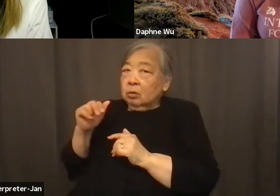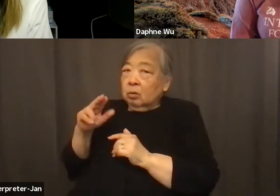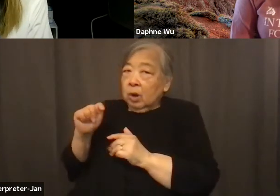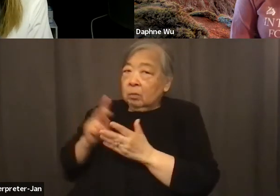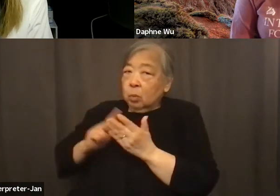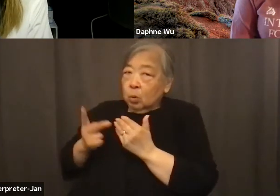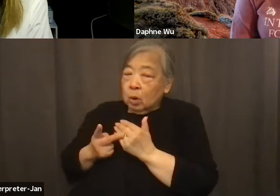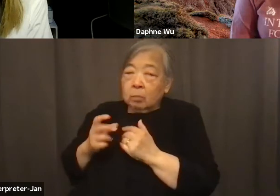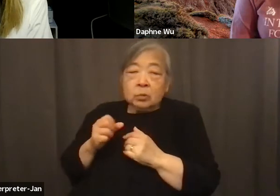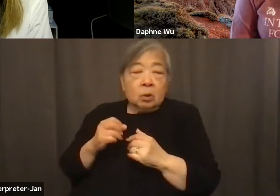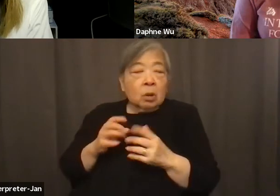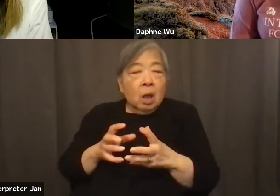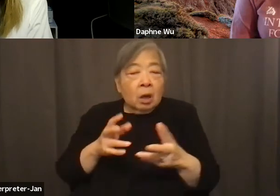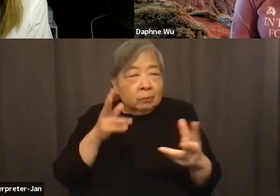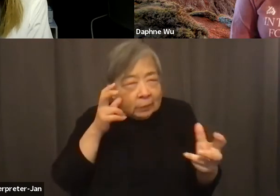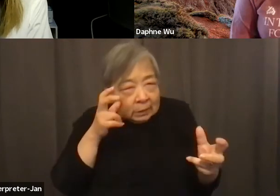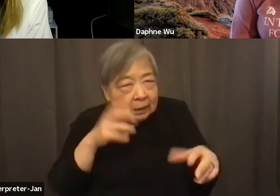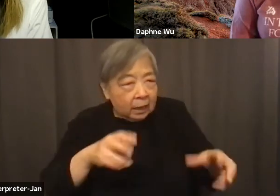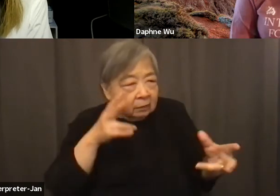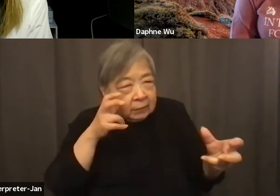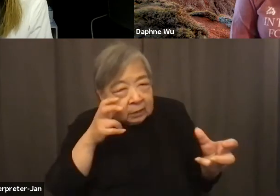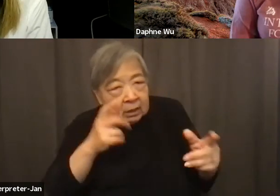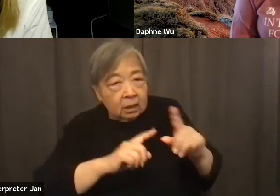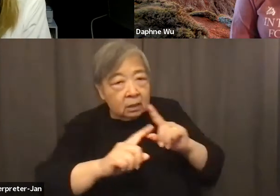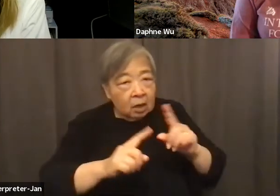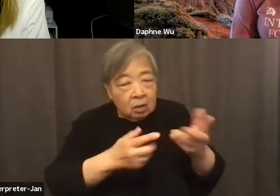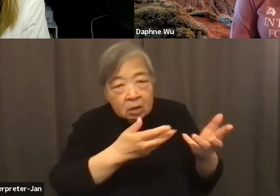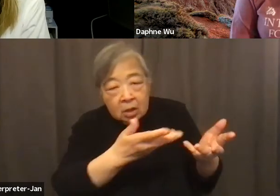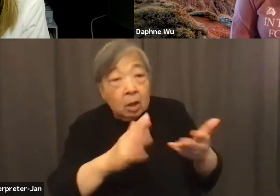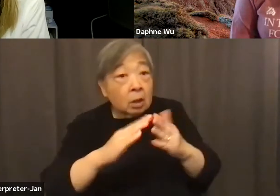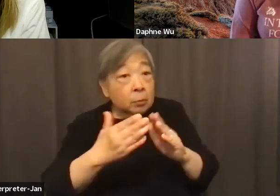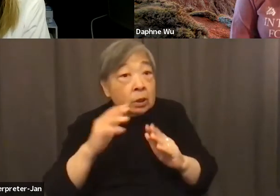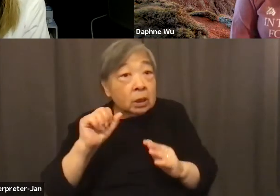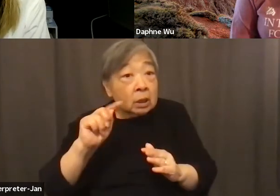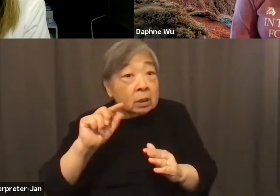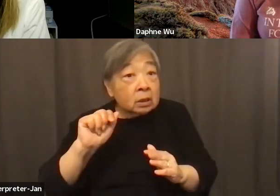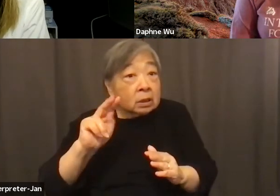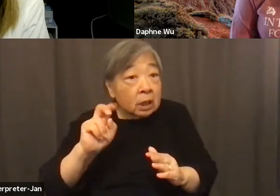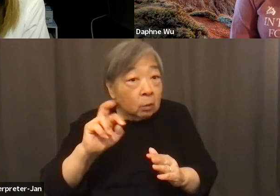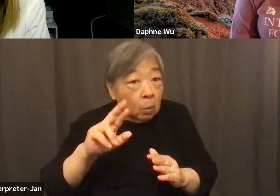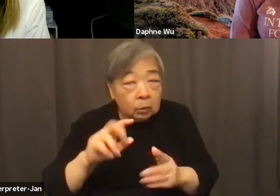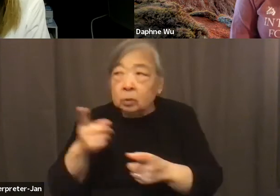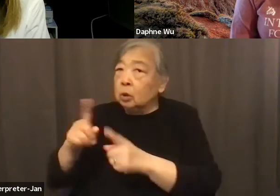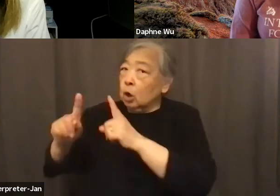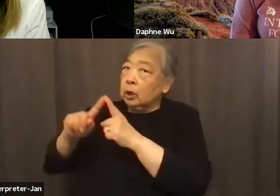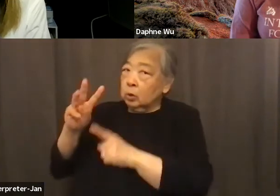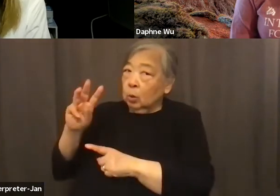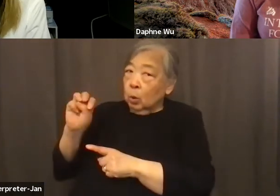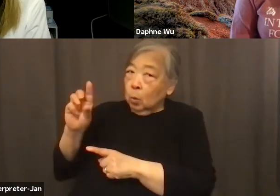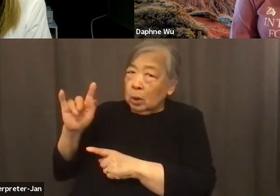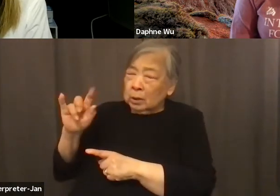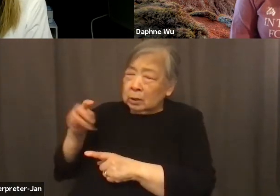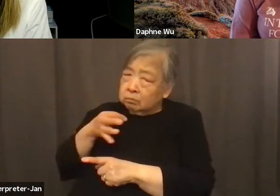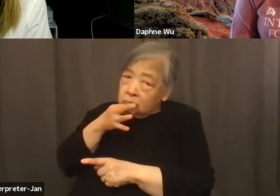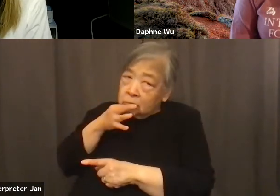active listening, a lot of dialogue, and engaging with community stakeholders, too, like talking with, you know, Wellington, who's a great wealth of knowledge and grace.